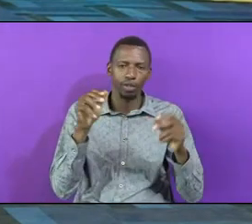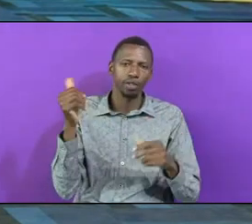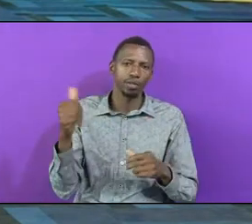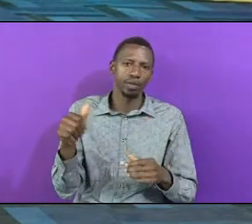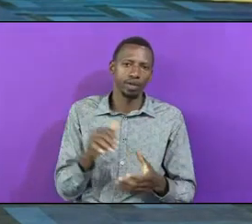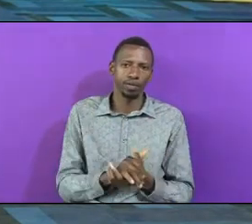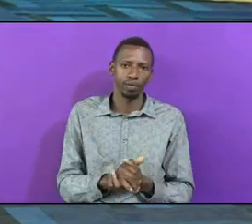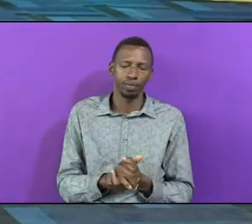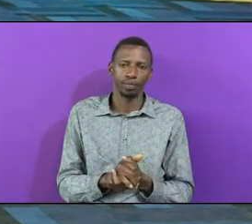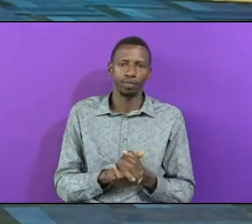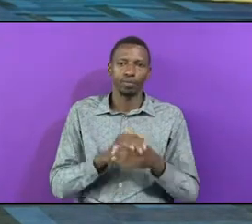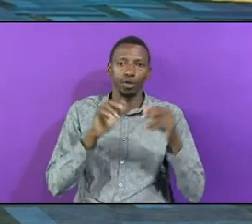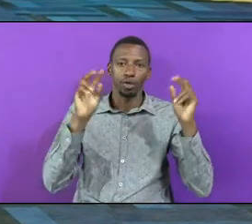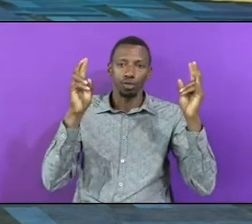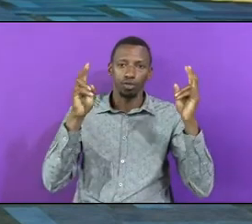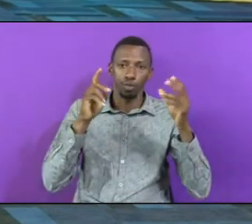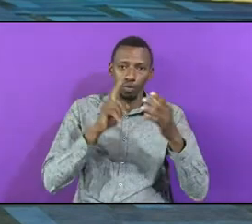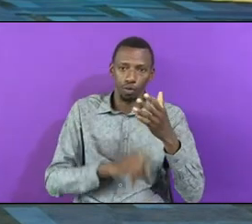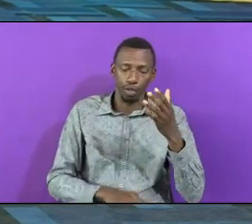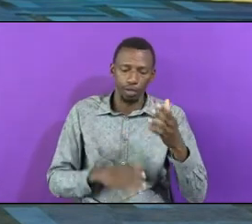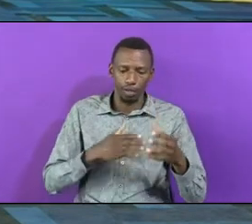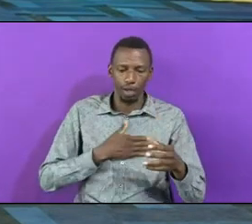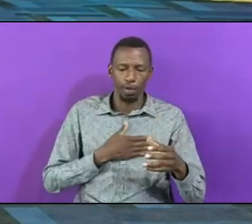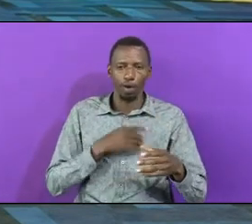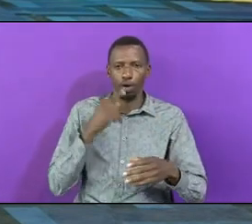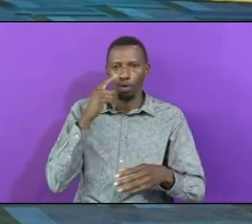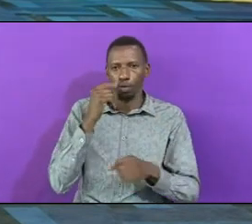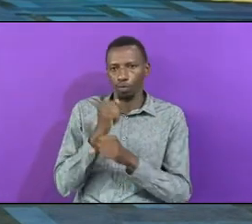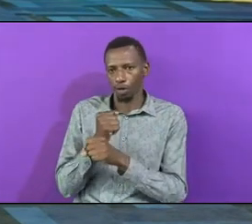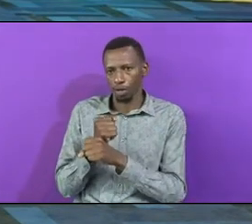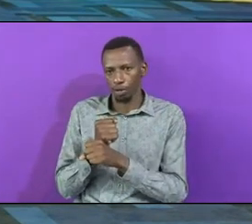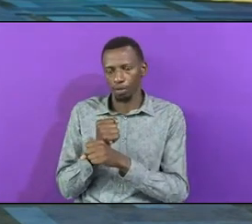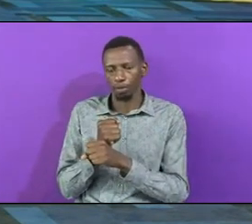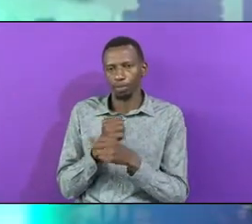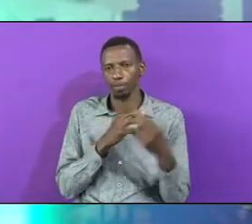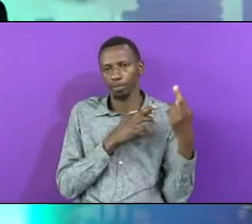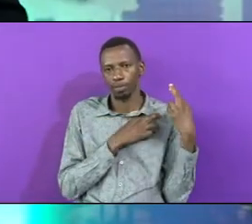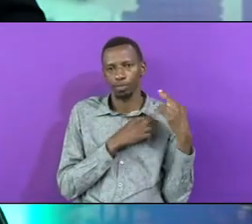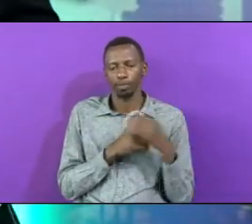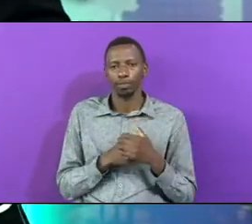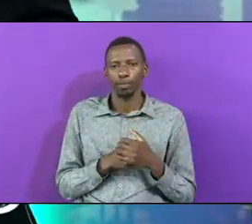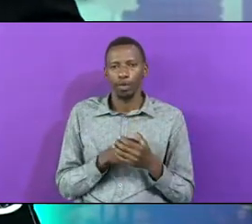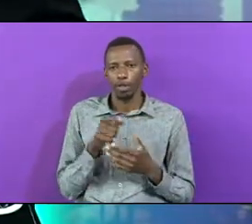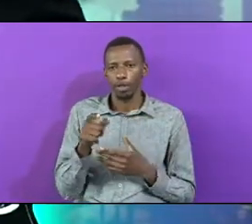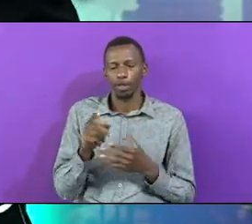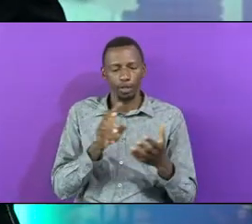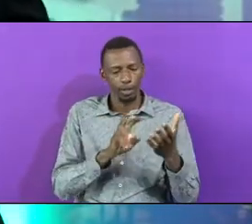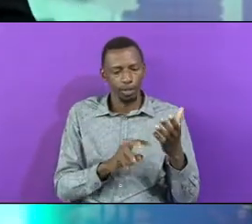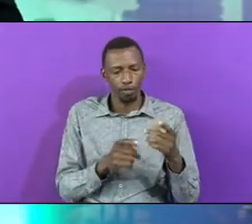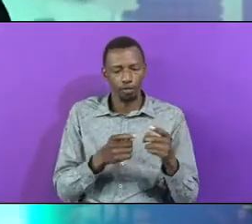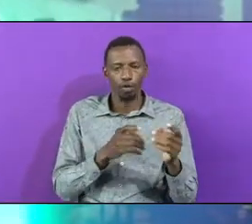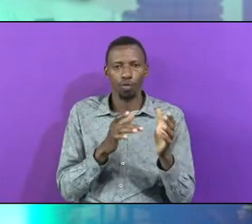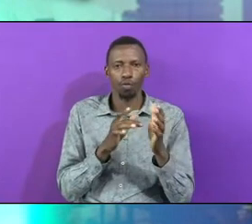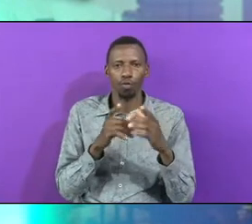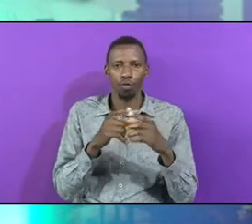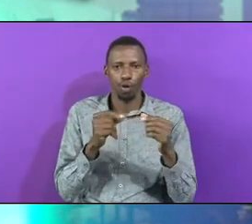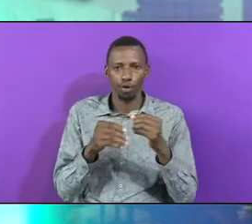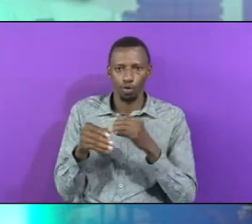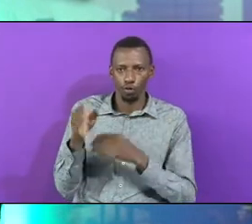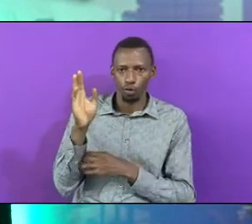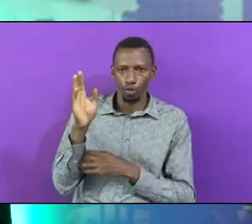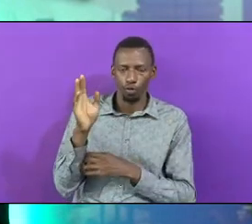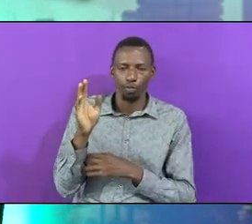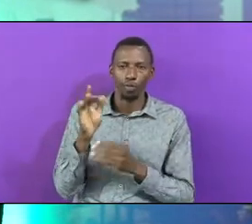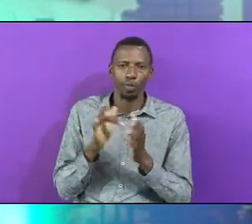So the topic is our assignment And the reading Is taken from the word of God The